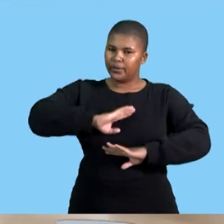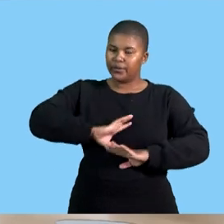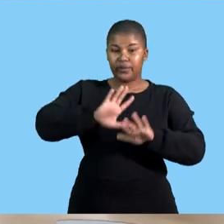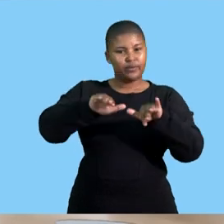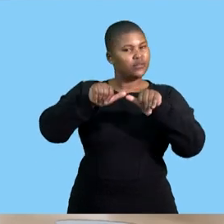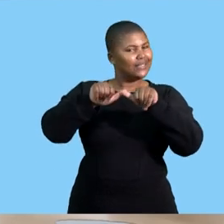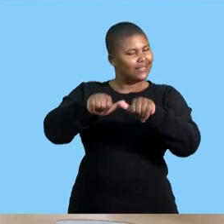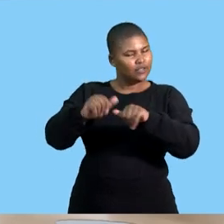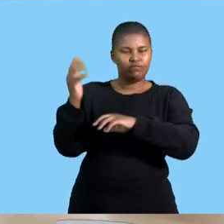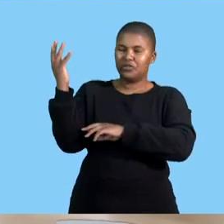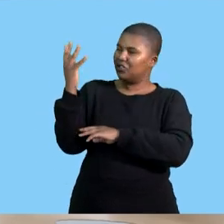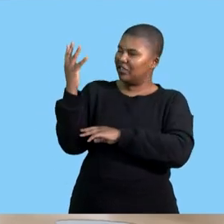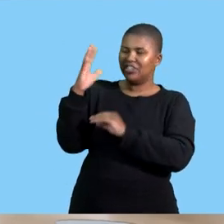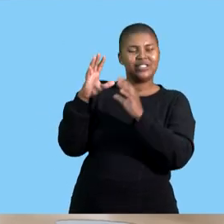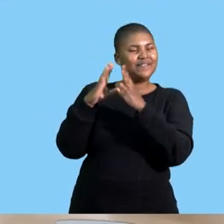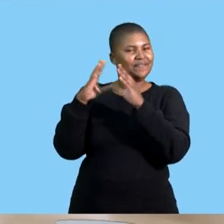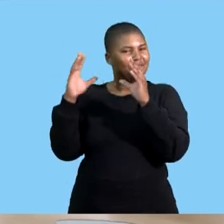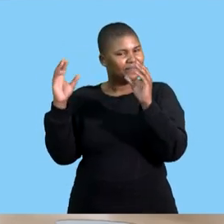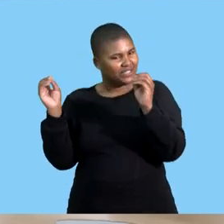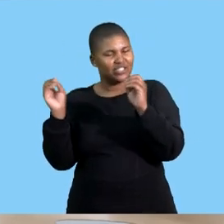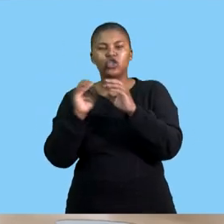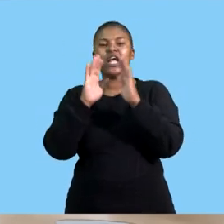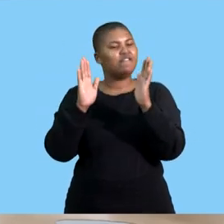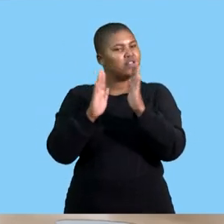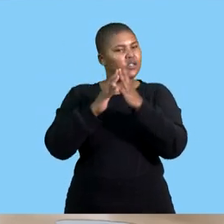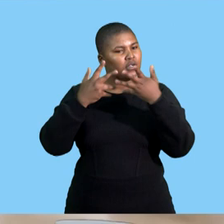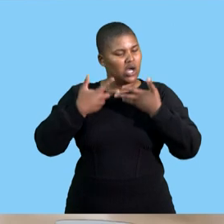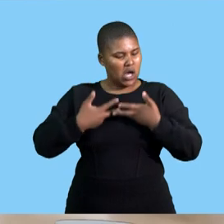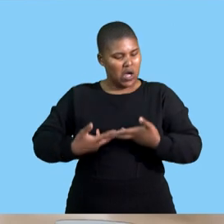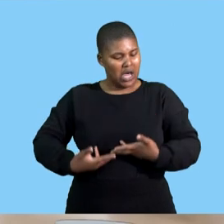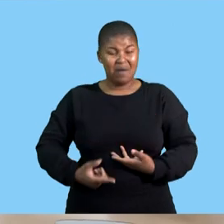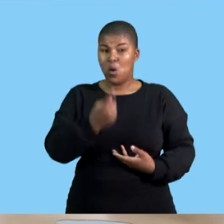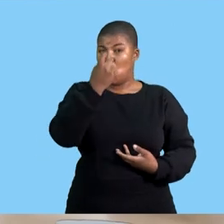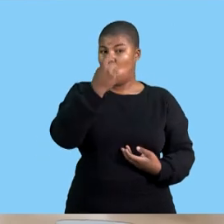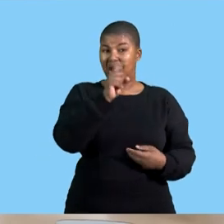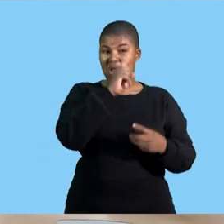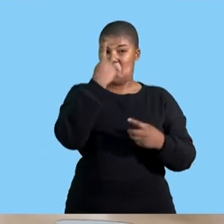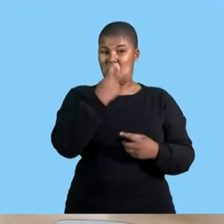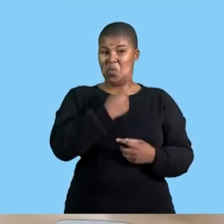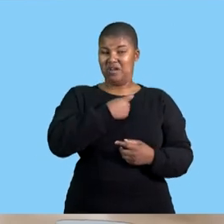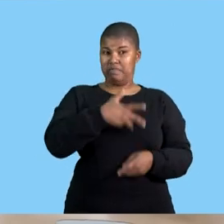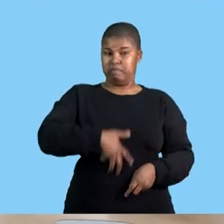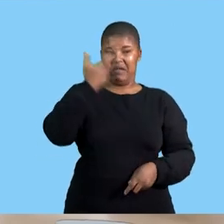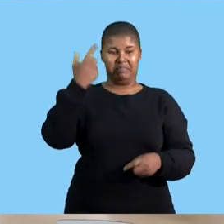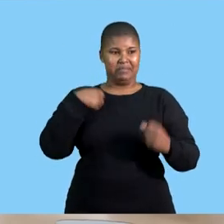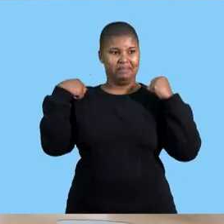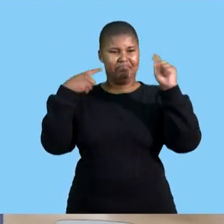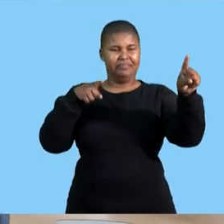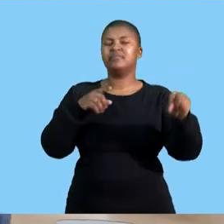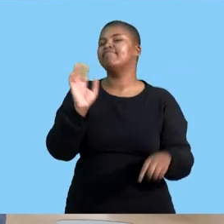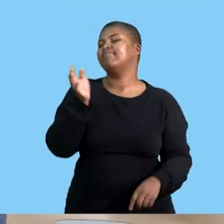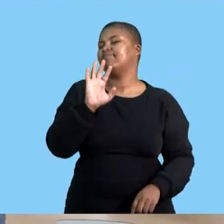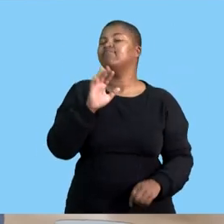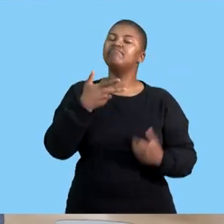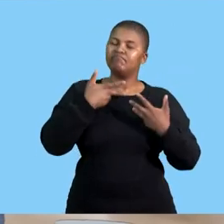wouldn't want to jeopardize your presentation by just one question which you felt was provocative provocative so you need to be polite and calm